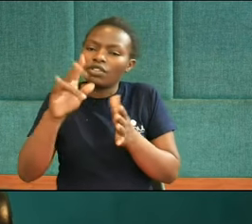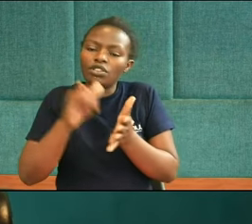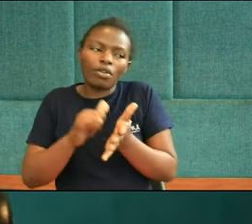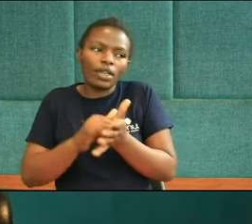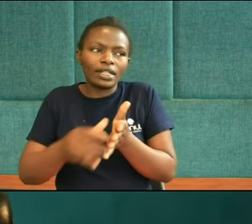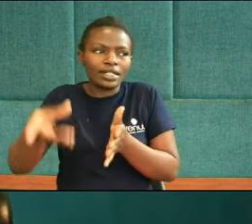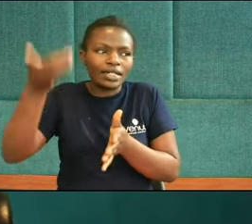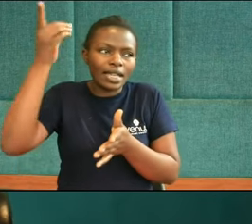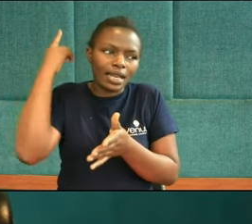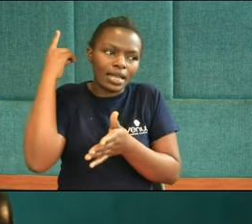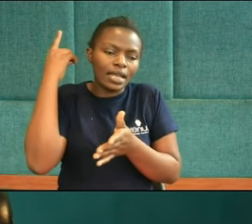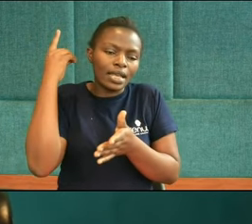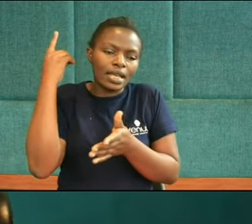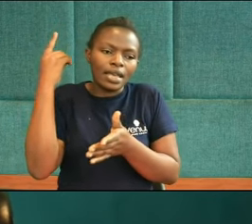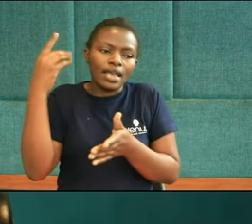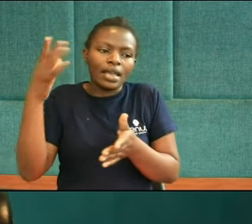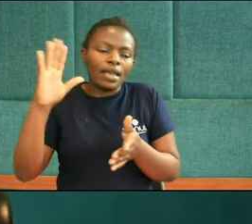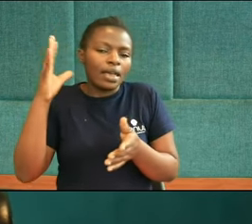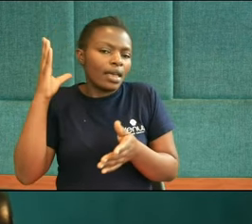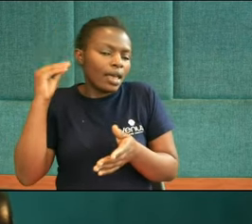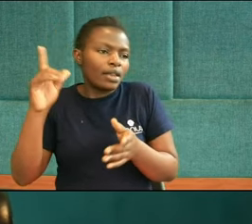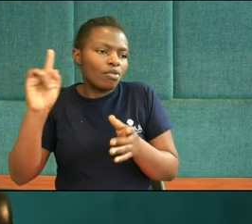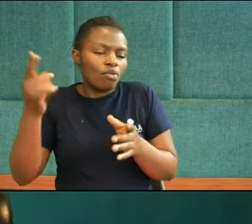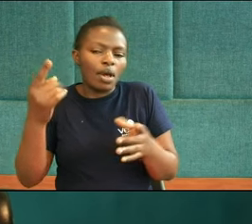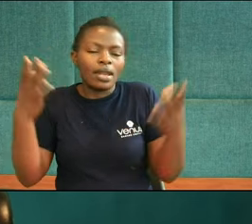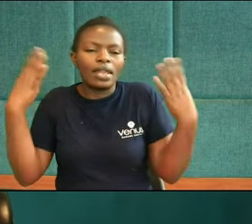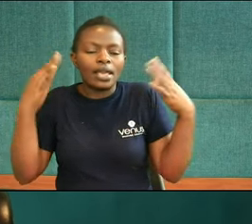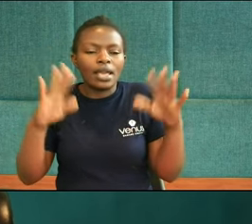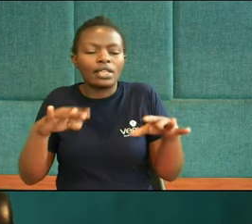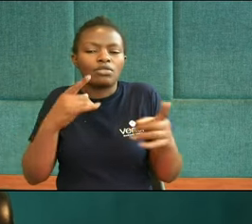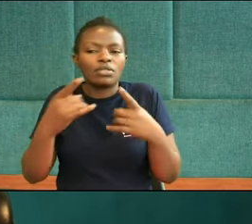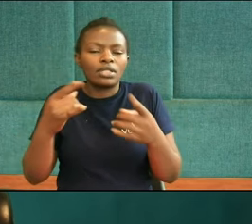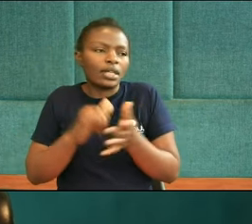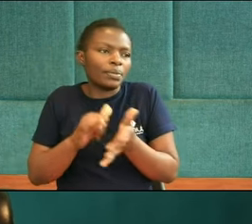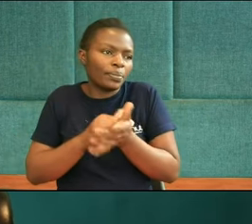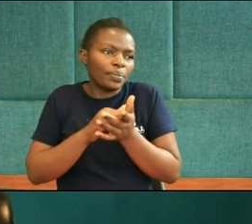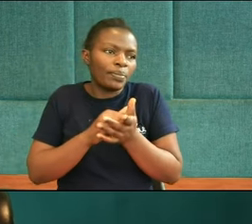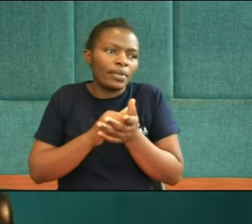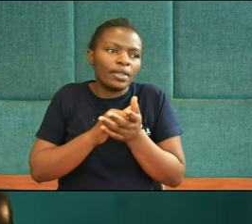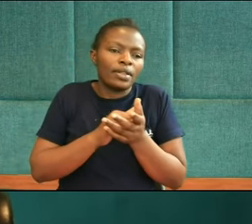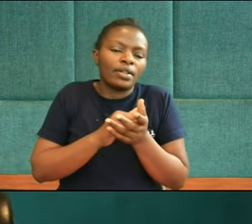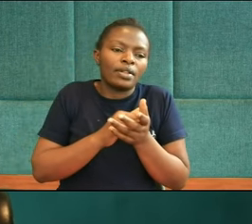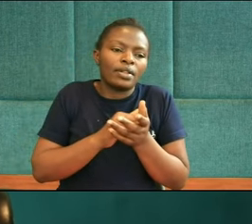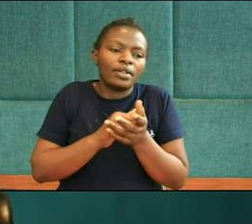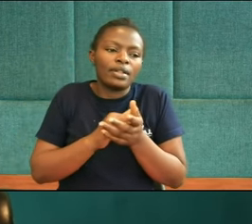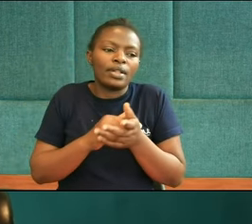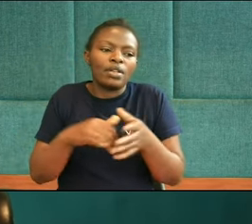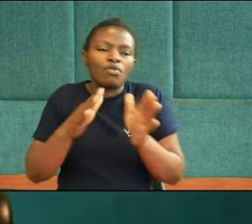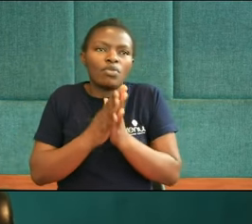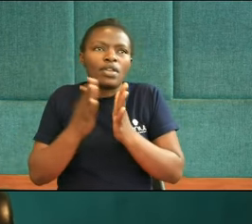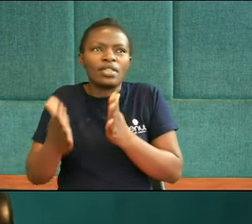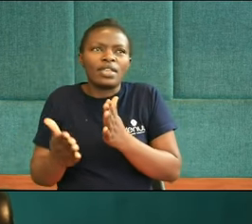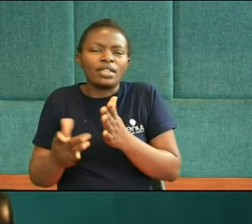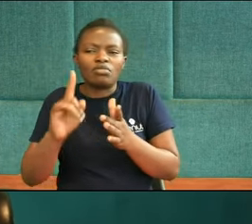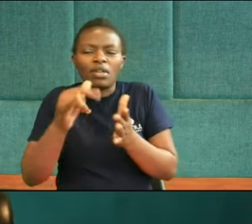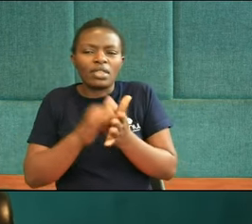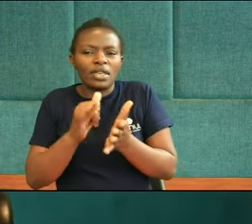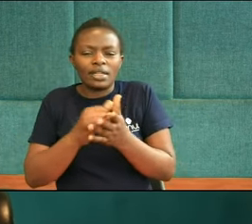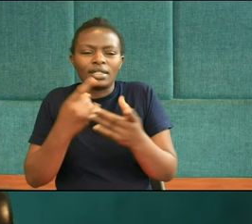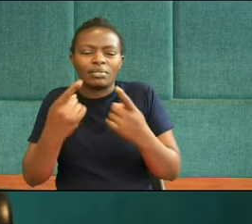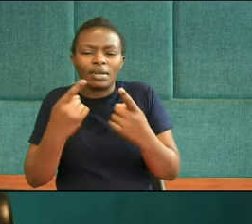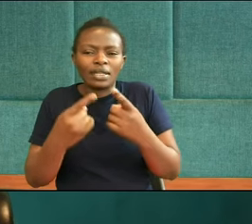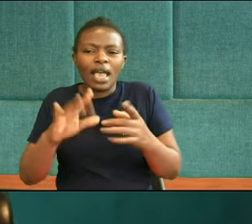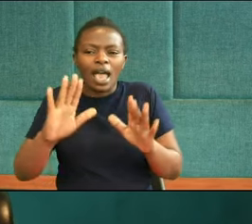That Daniel Had one saint speaking And another saint Said unto That certain saint Which speak How long shall be the